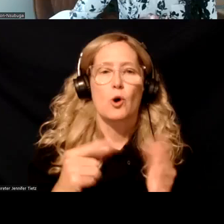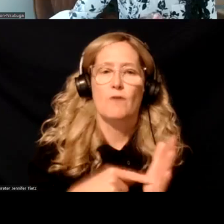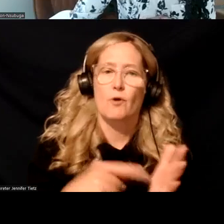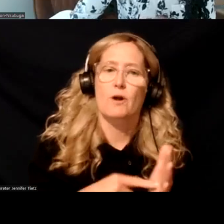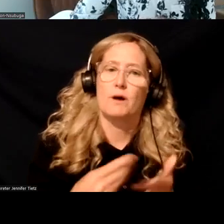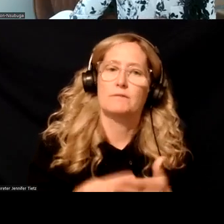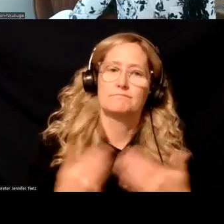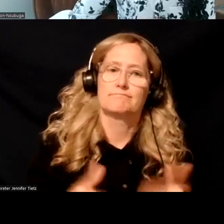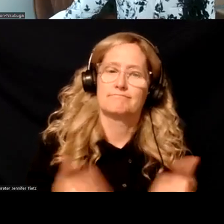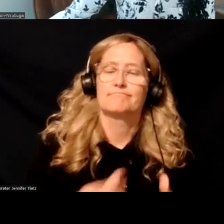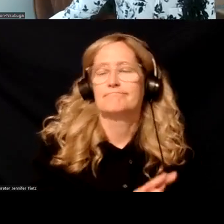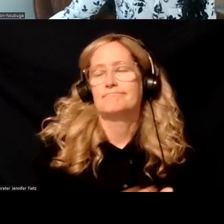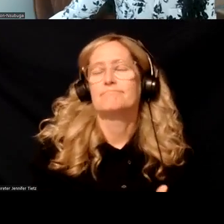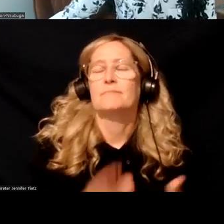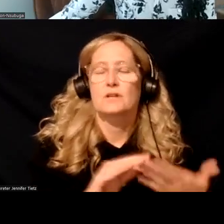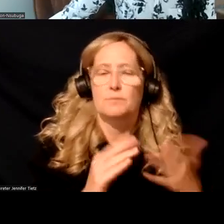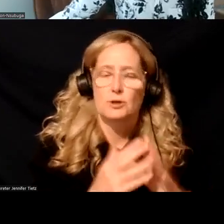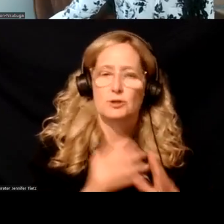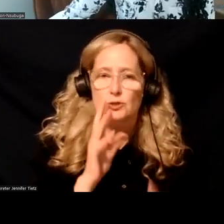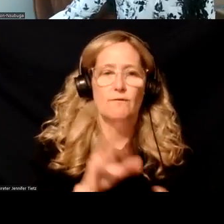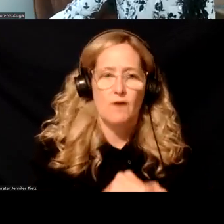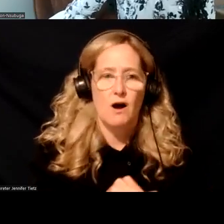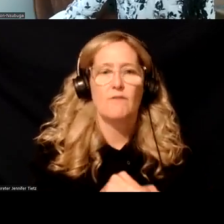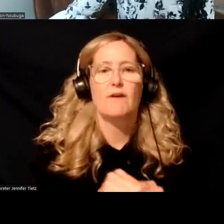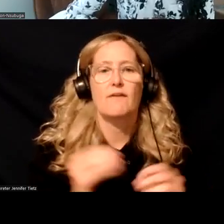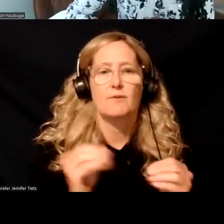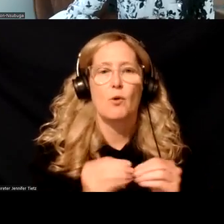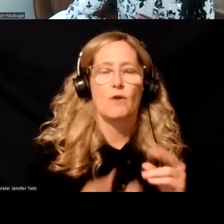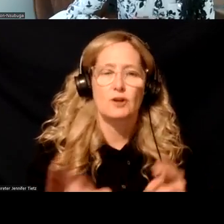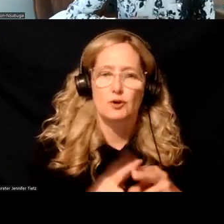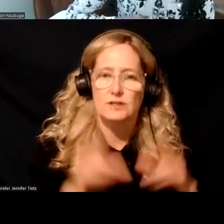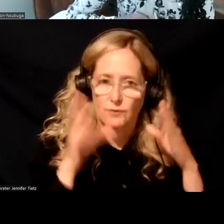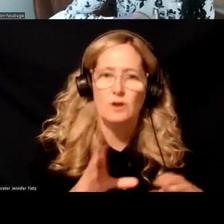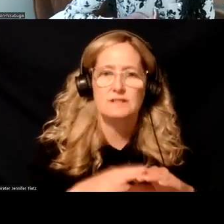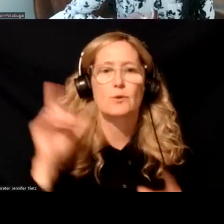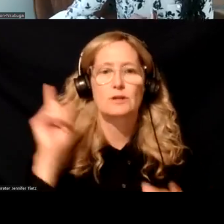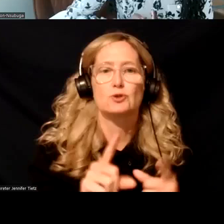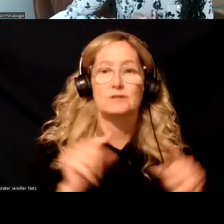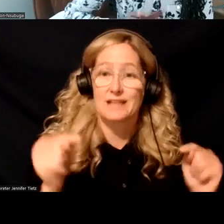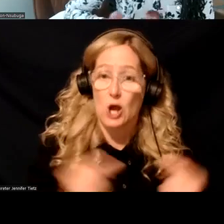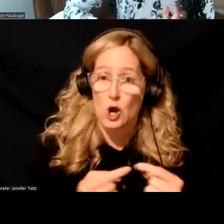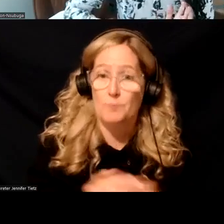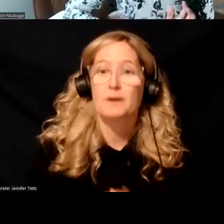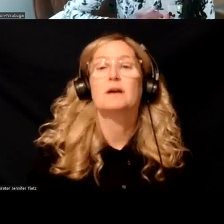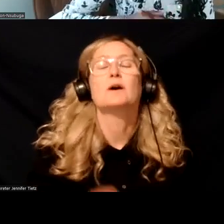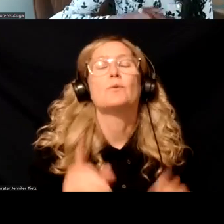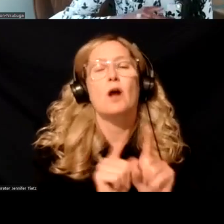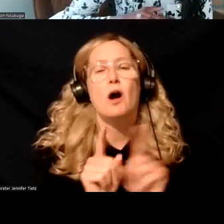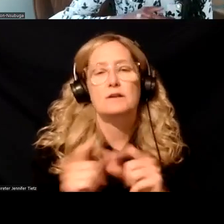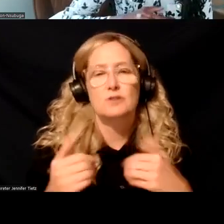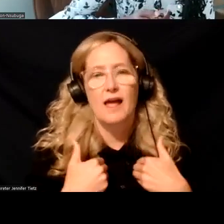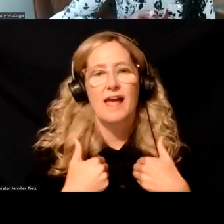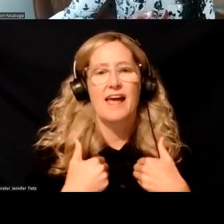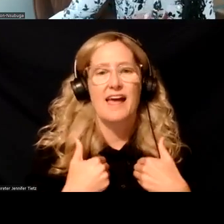We've, we've seen communities that we're in, um, have more of an increased focus on harm reduction methods. Um, we actually have, uh,